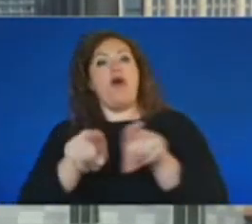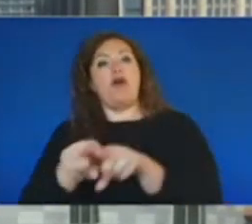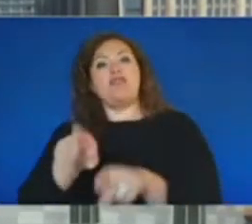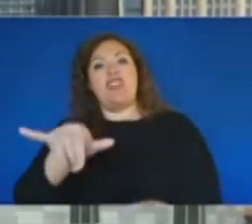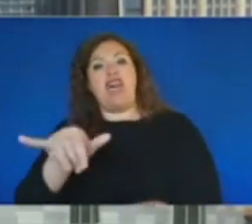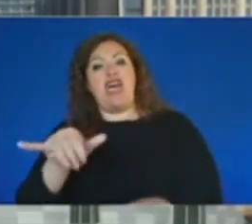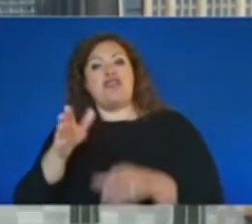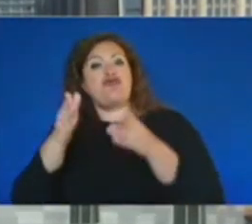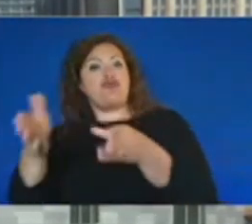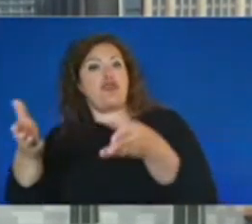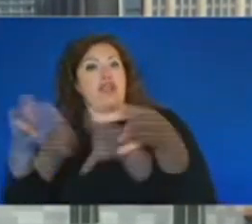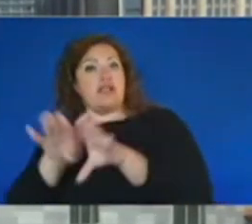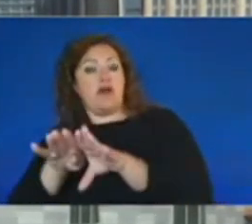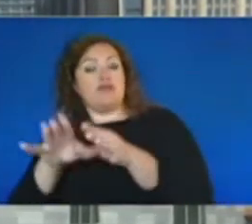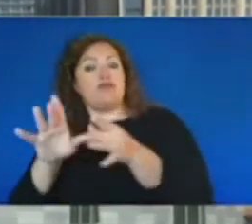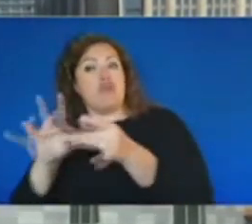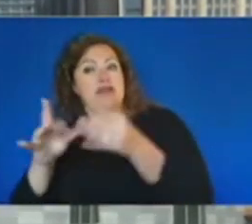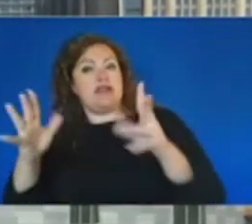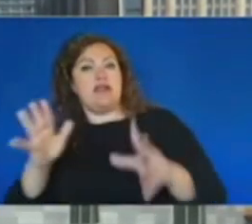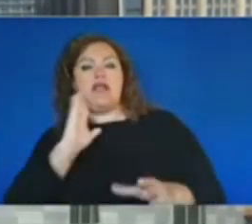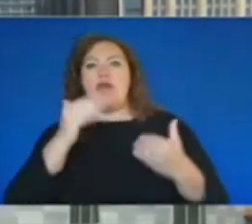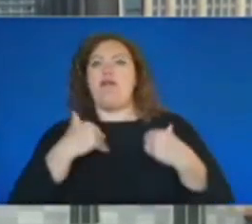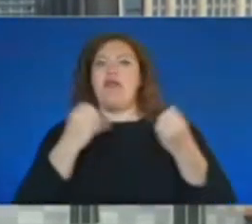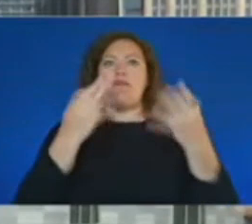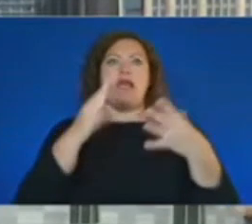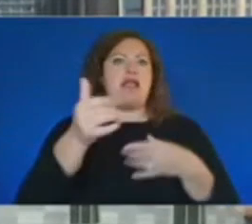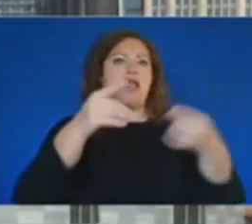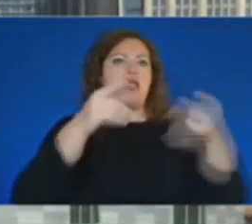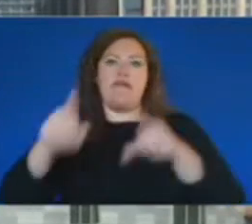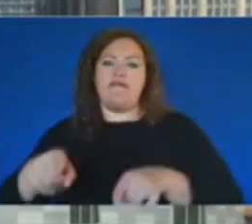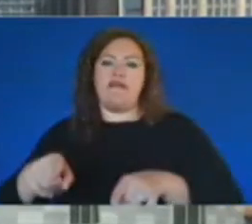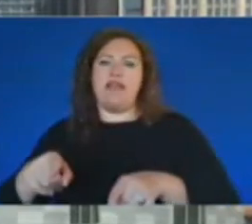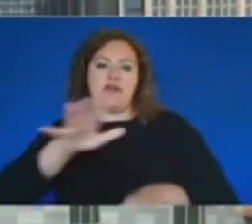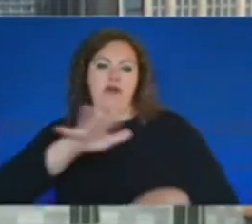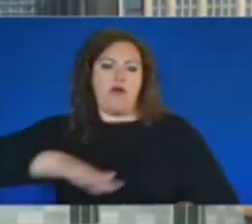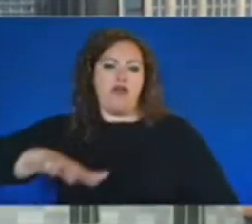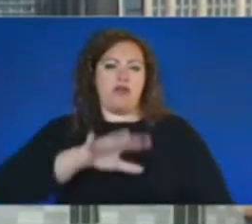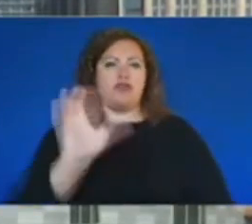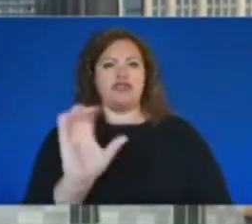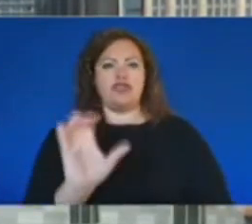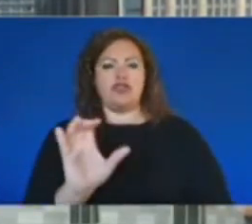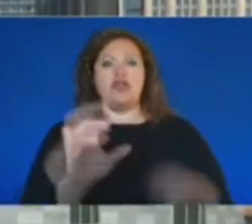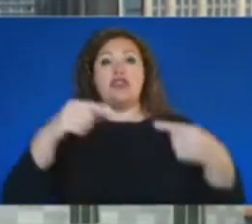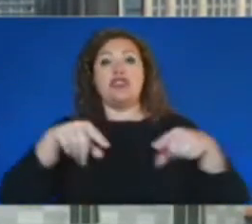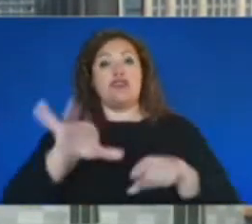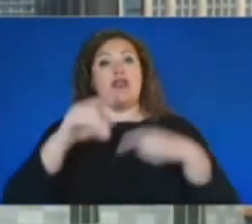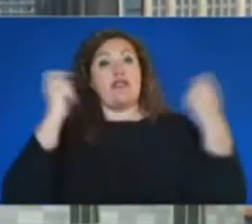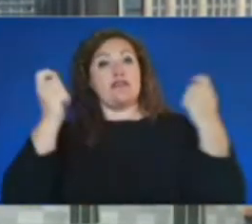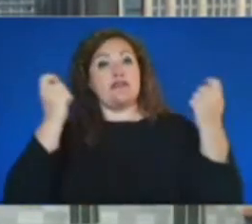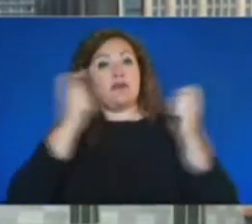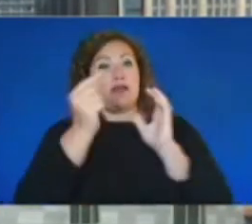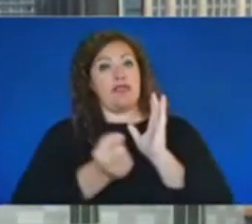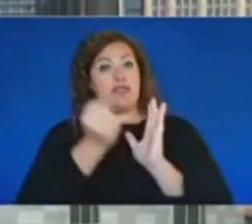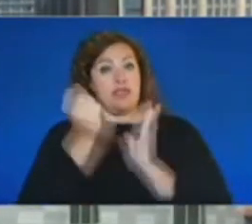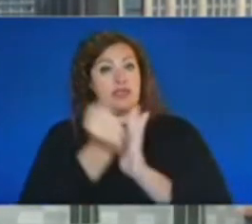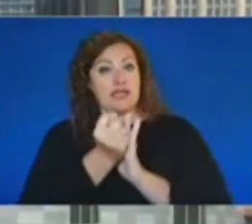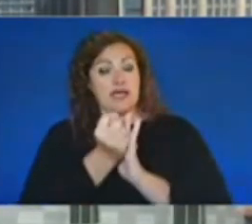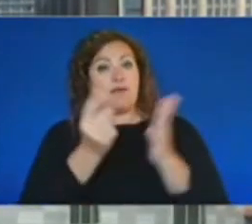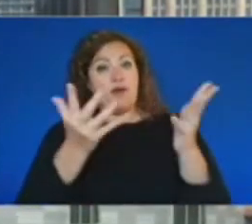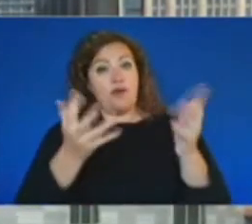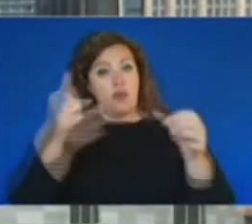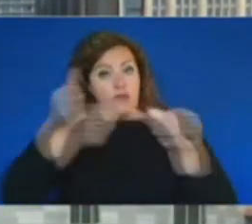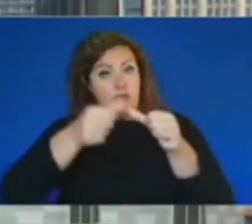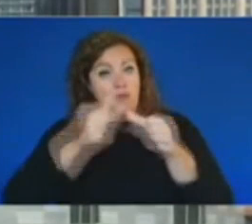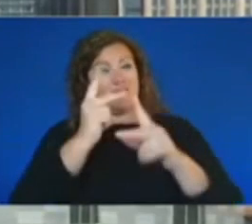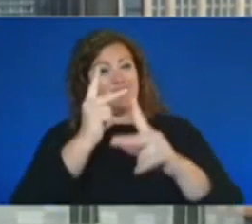mentioned, there will be many other events taking place in and around the city of Charlotte. Now, during these celebratory times, we want to remember to keep